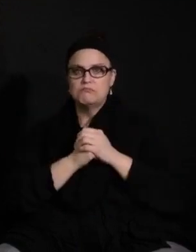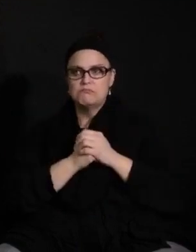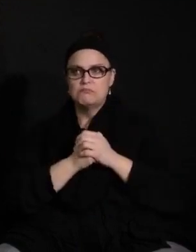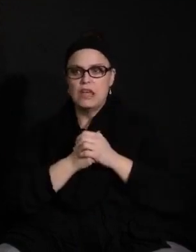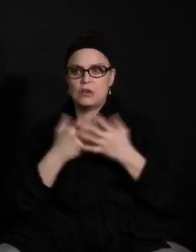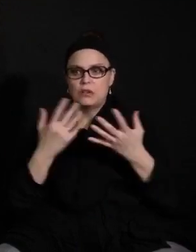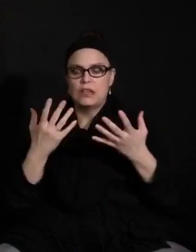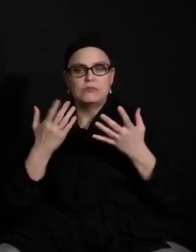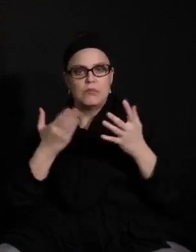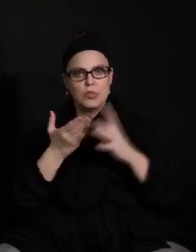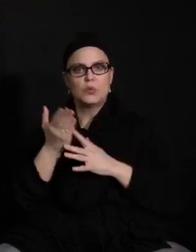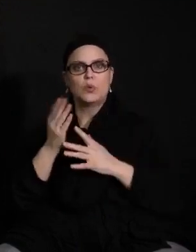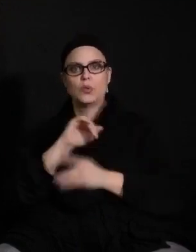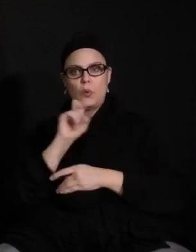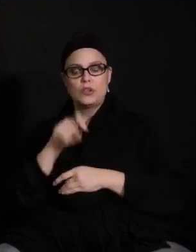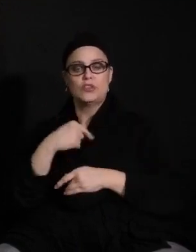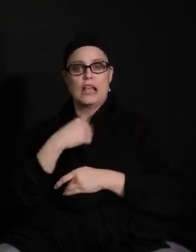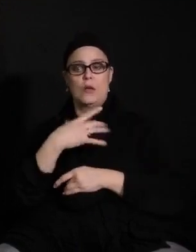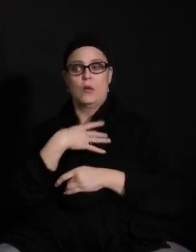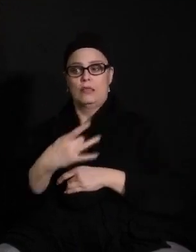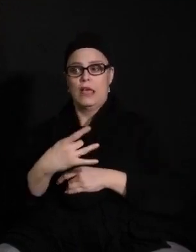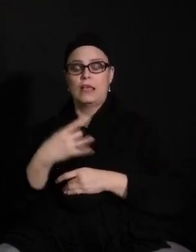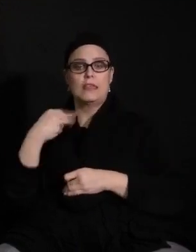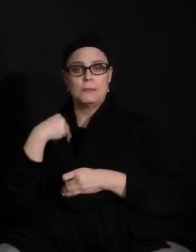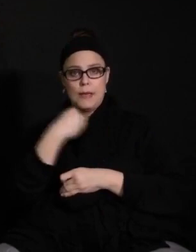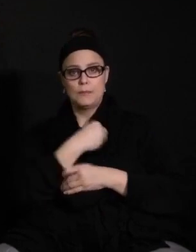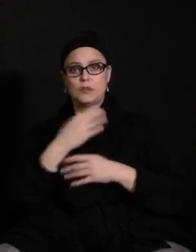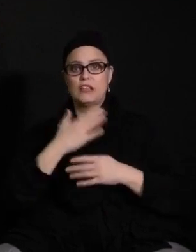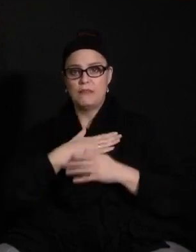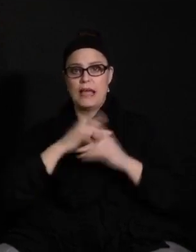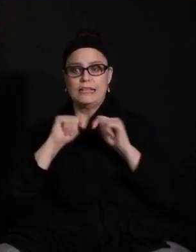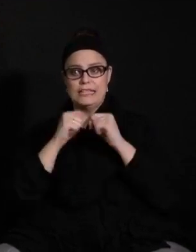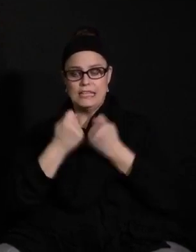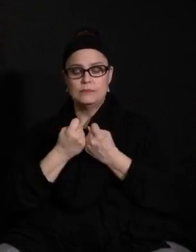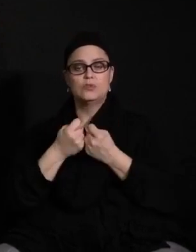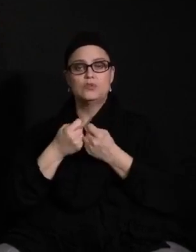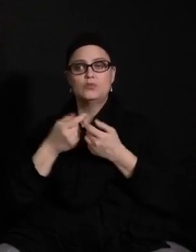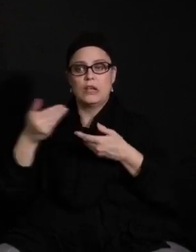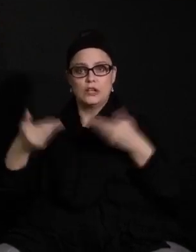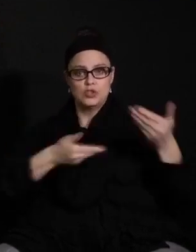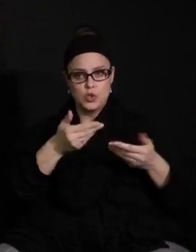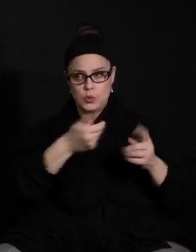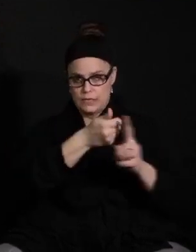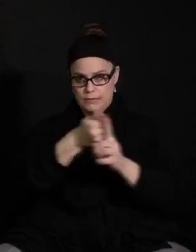momentarily, but first I'd like the members of my team who are joining tonight to introduce themselves.